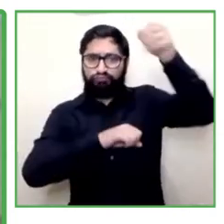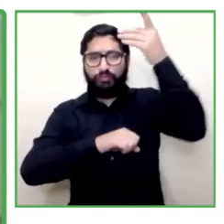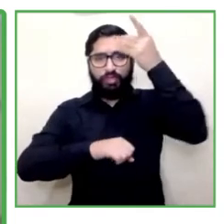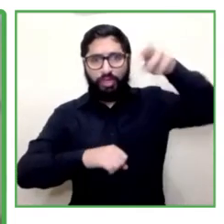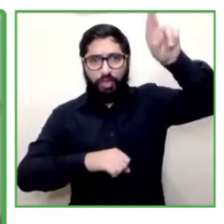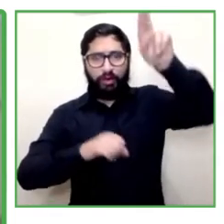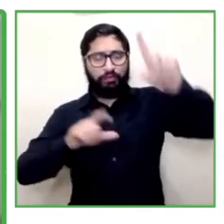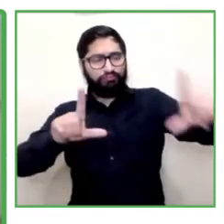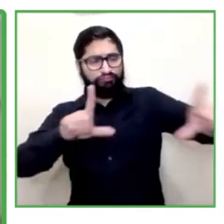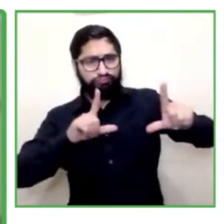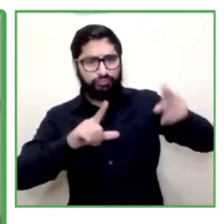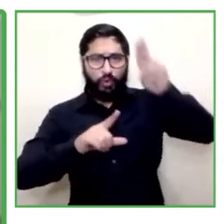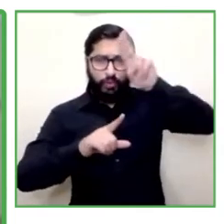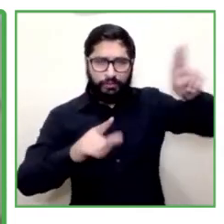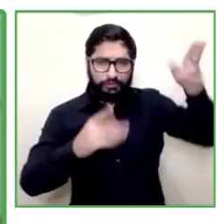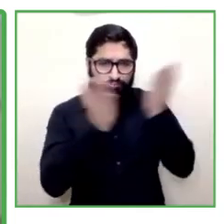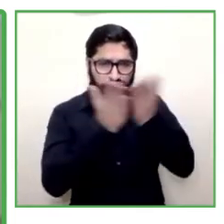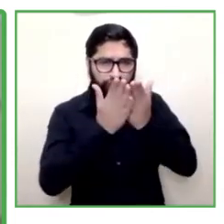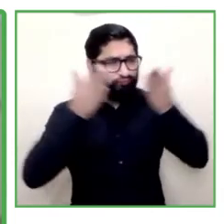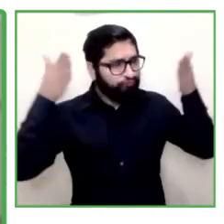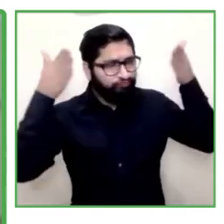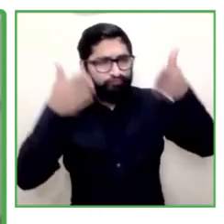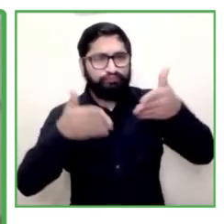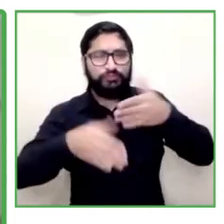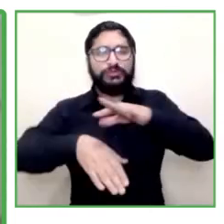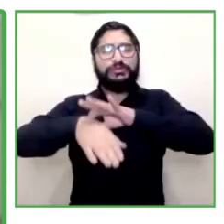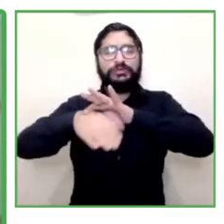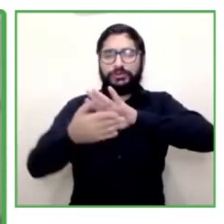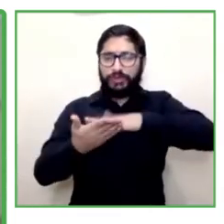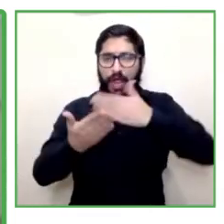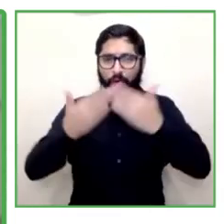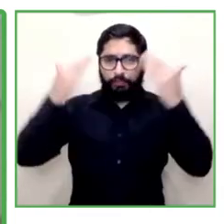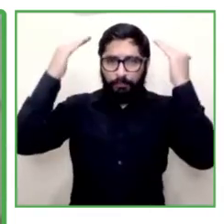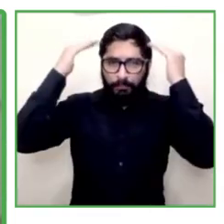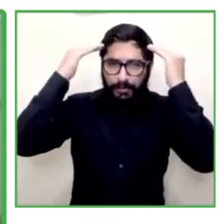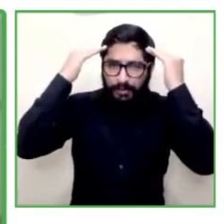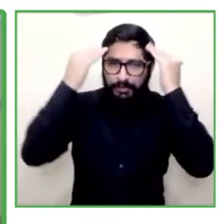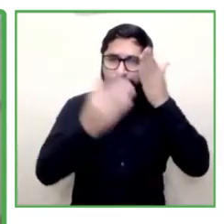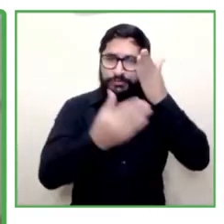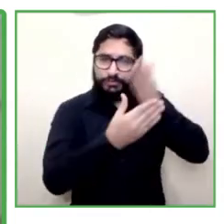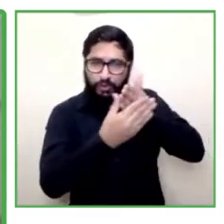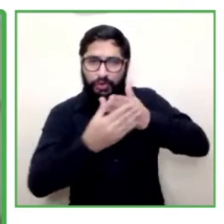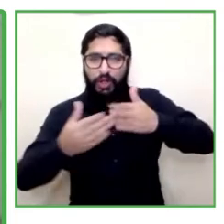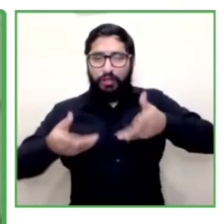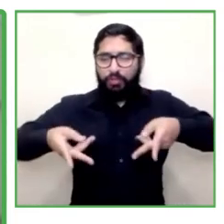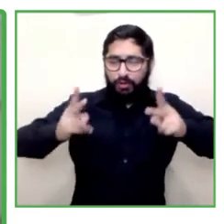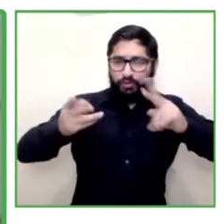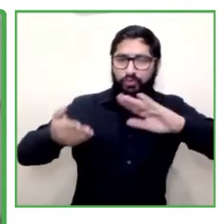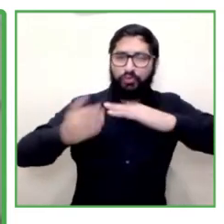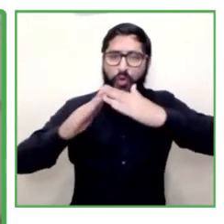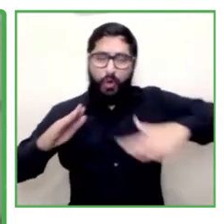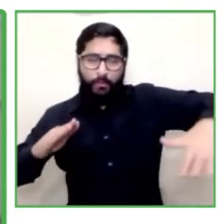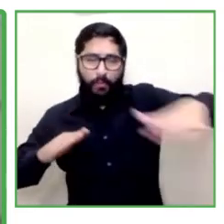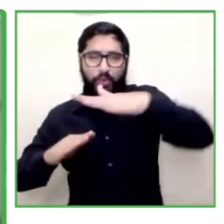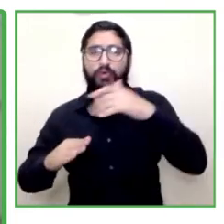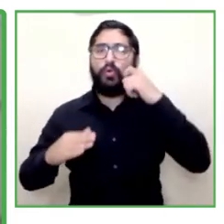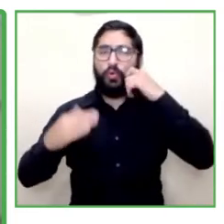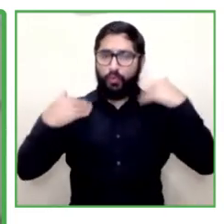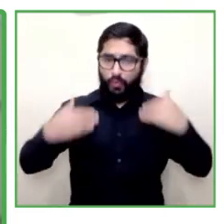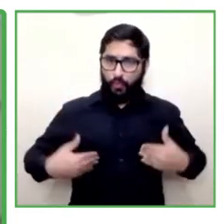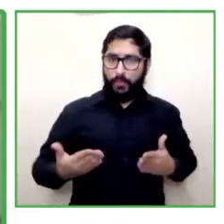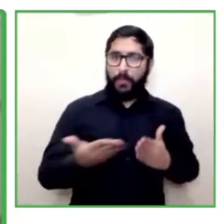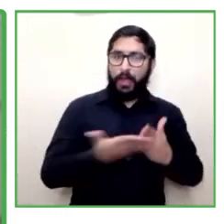many degrees in topics like mental health community mental health human rights social